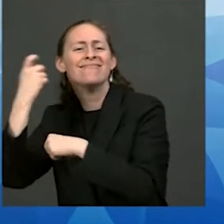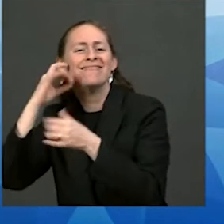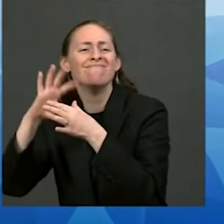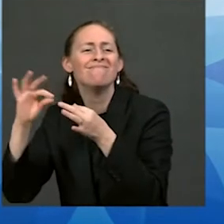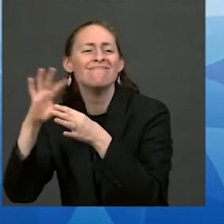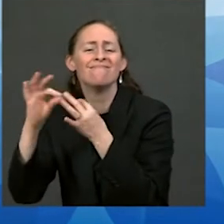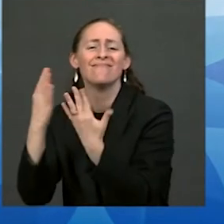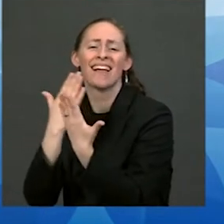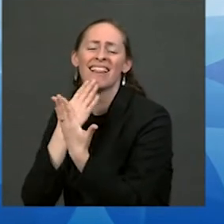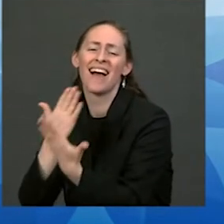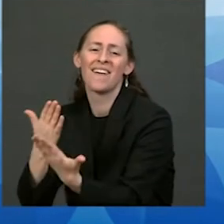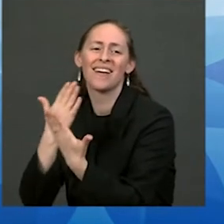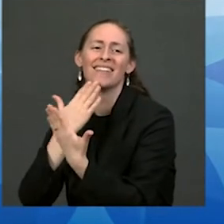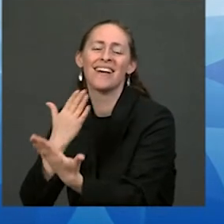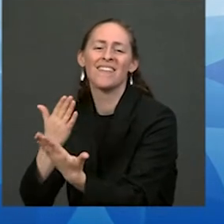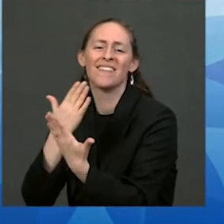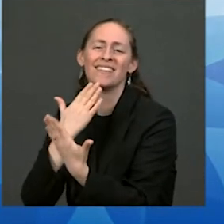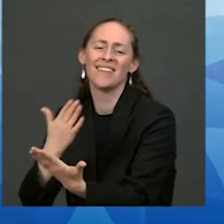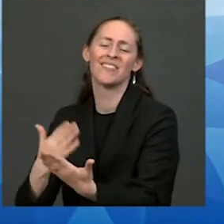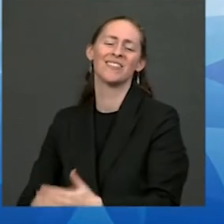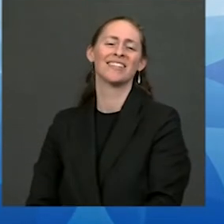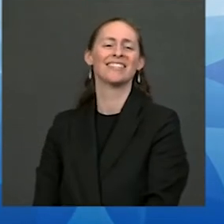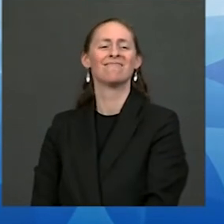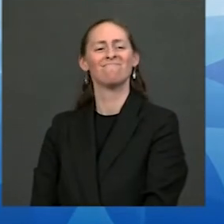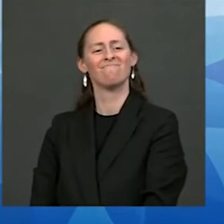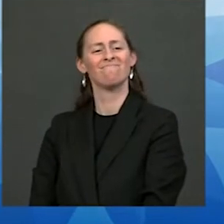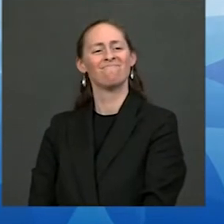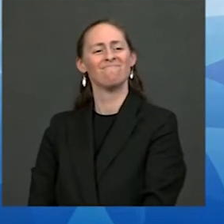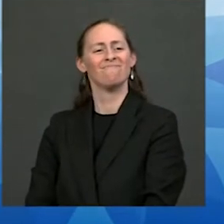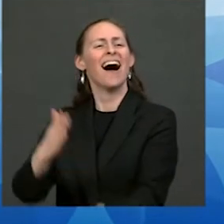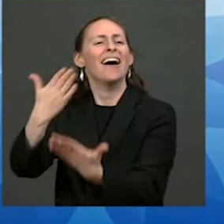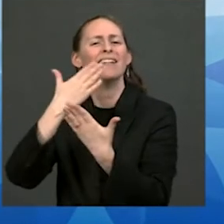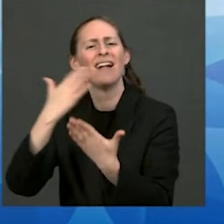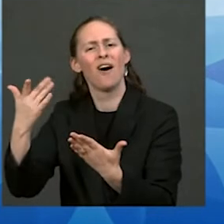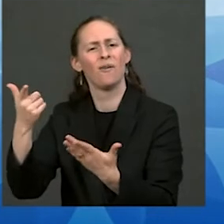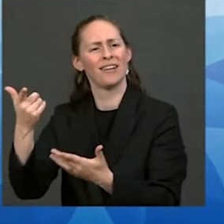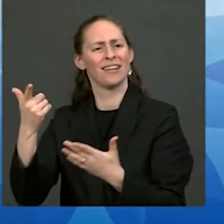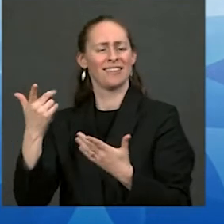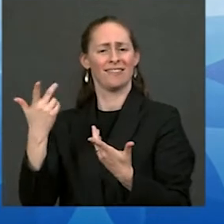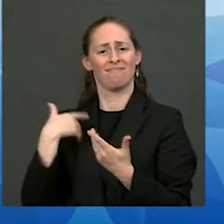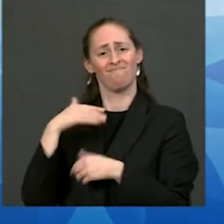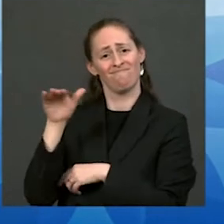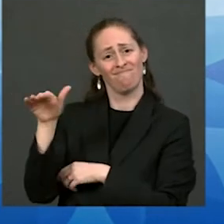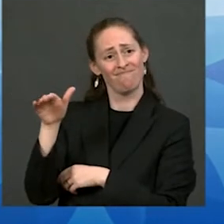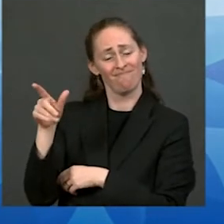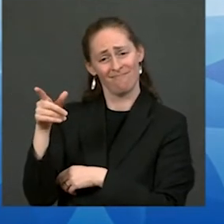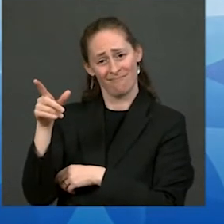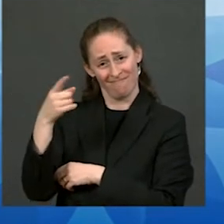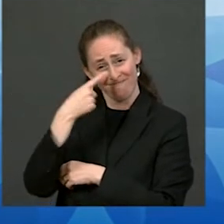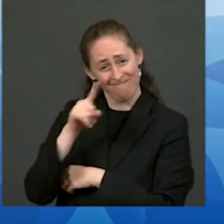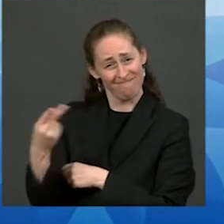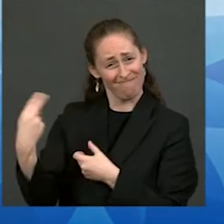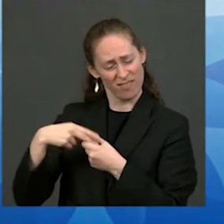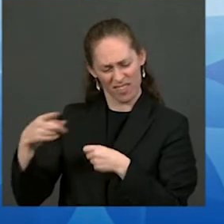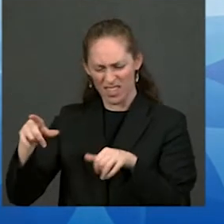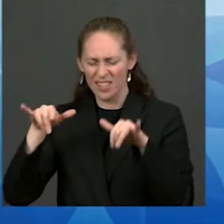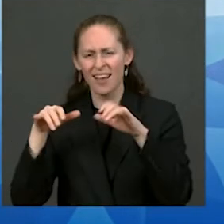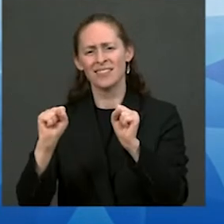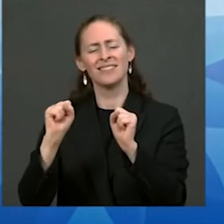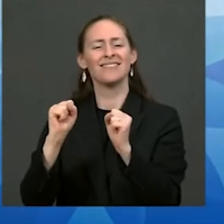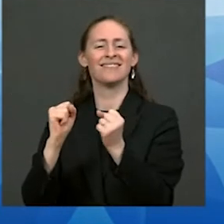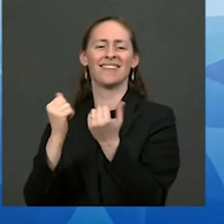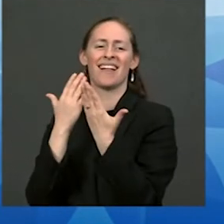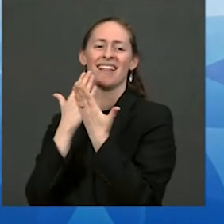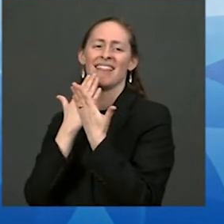uh for being willing to join when I asked you to uh come along and uh to serve uh